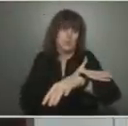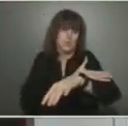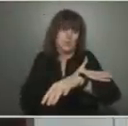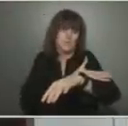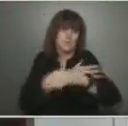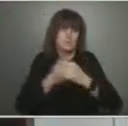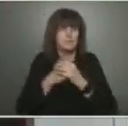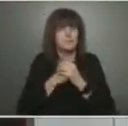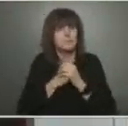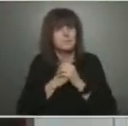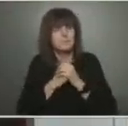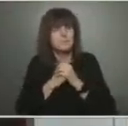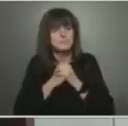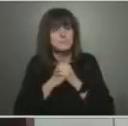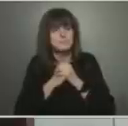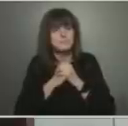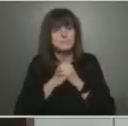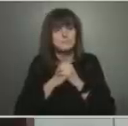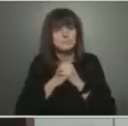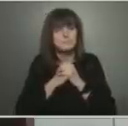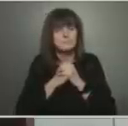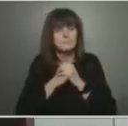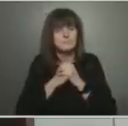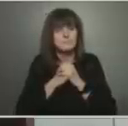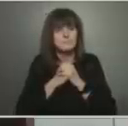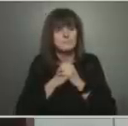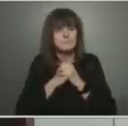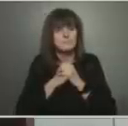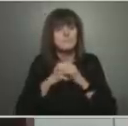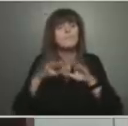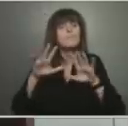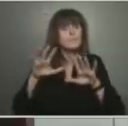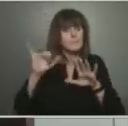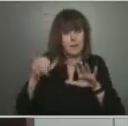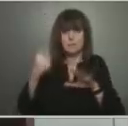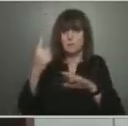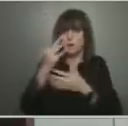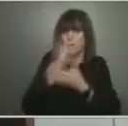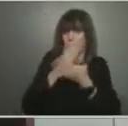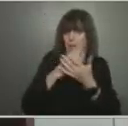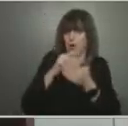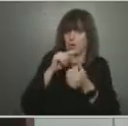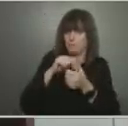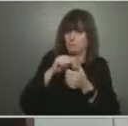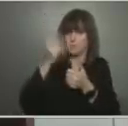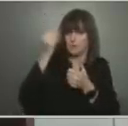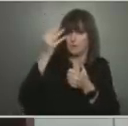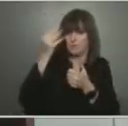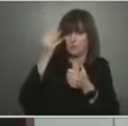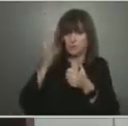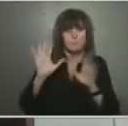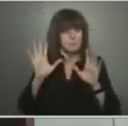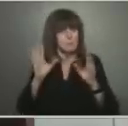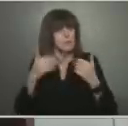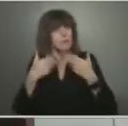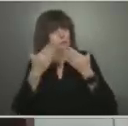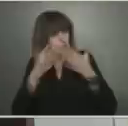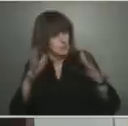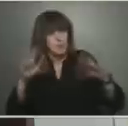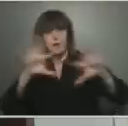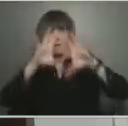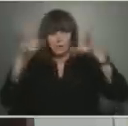suite of information that I think is important and relevant to Ontarians. So, we addressed